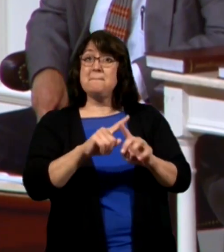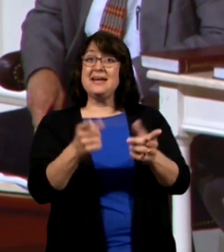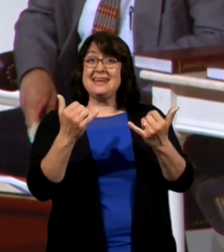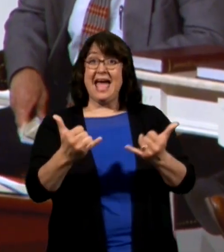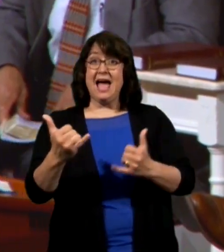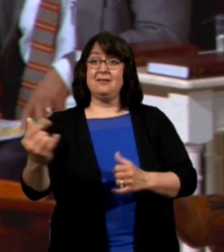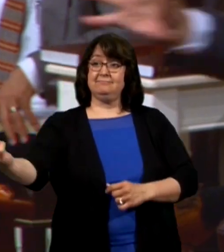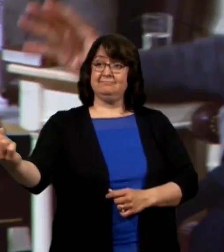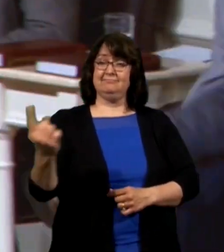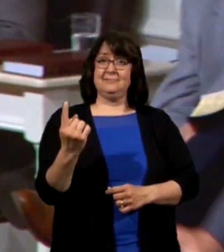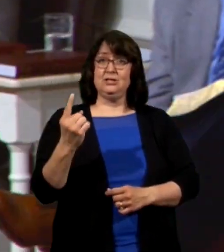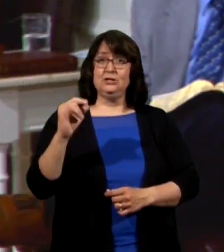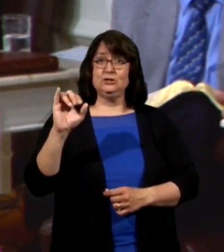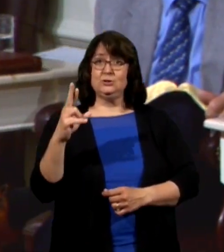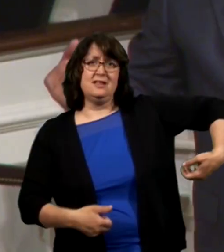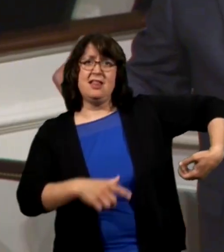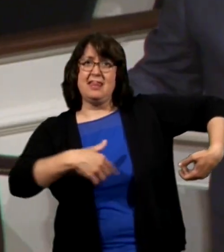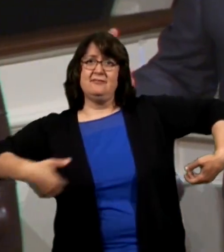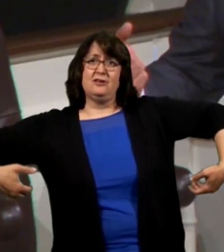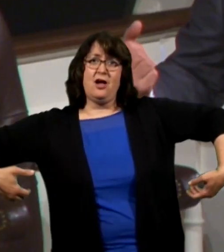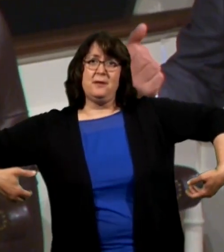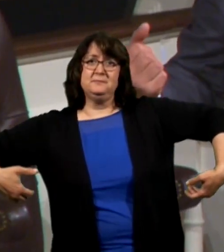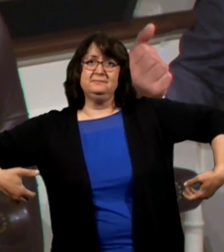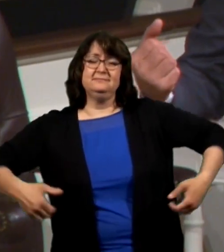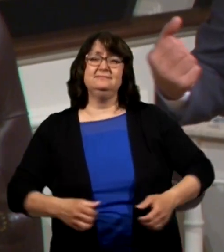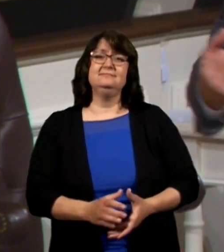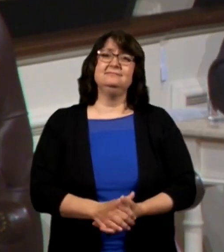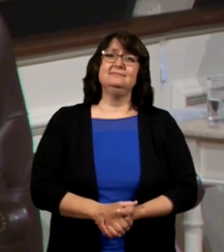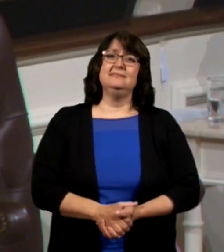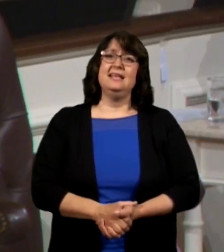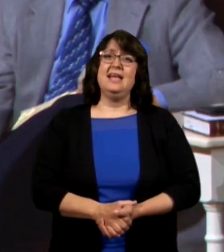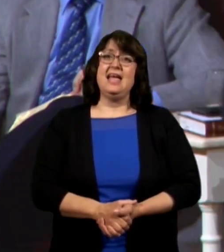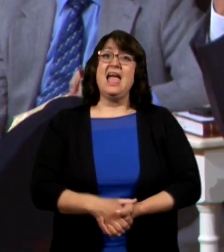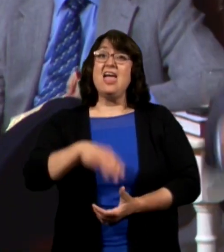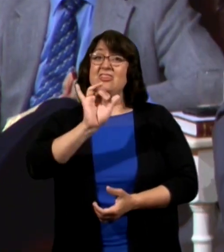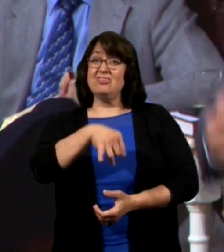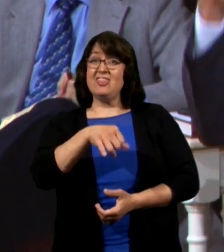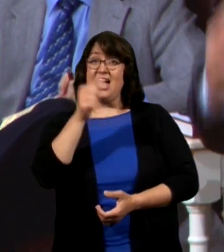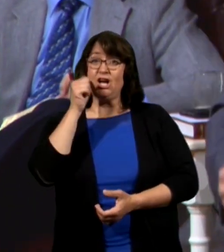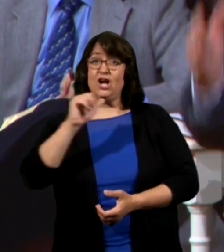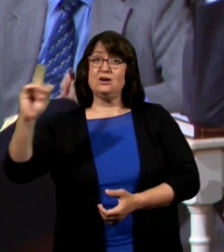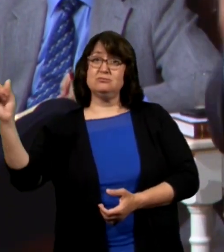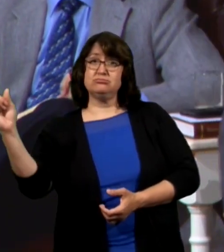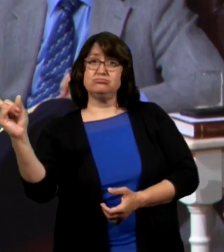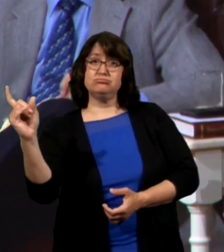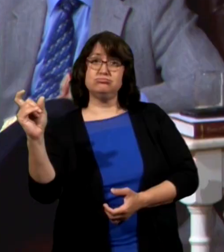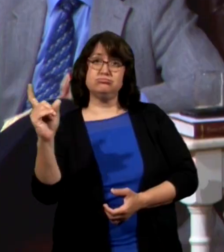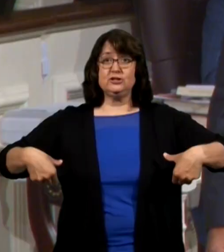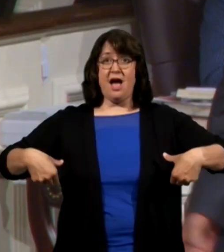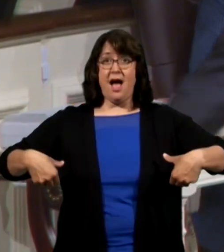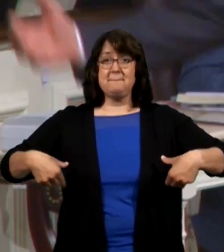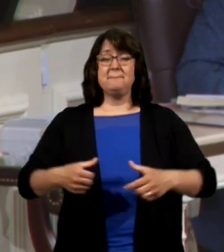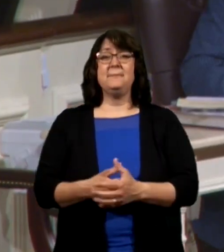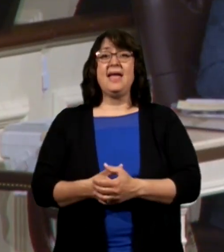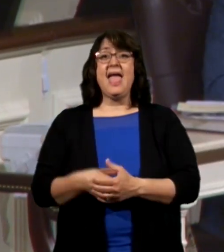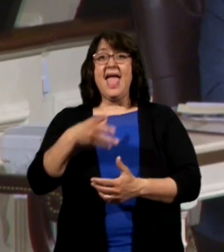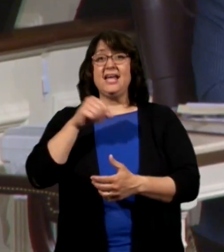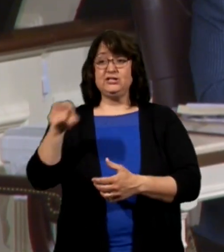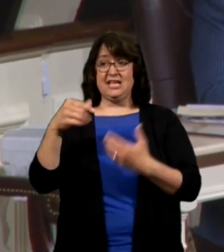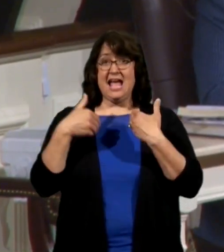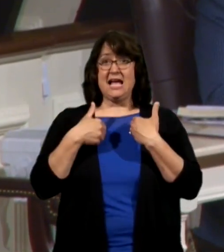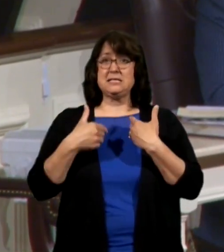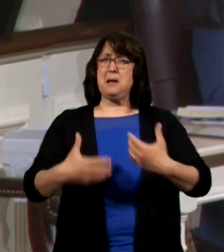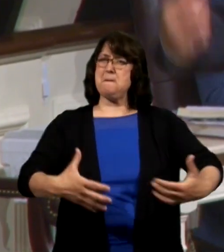here comes a junior high girl by and she's walking past your table a great